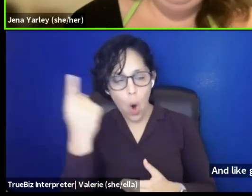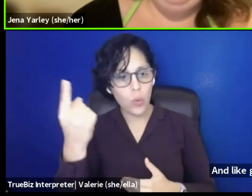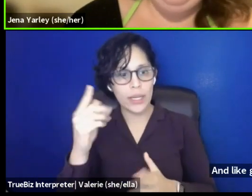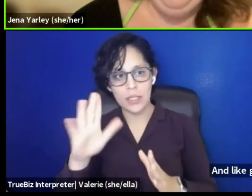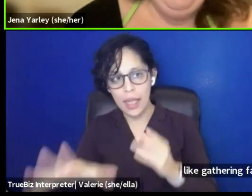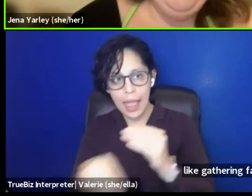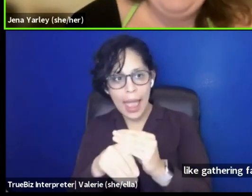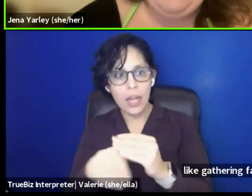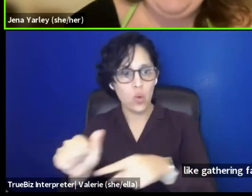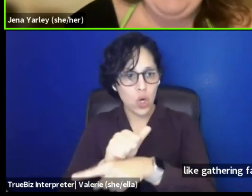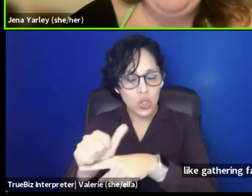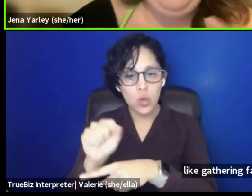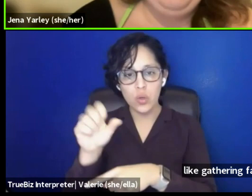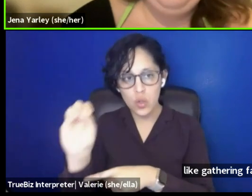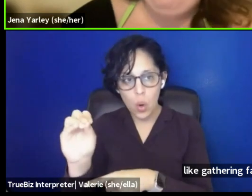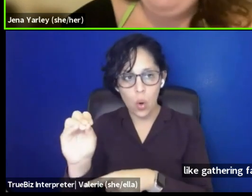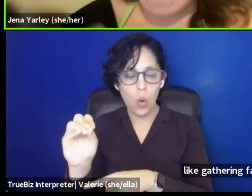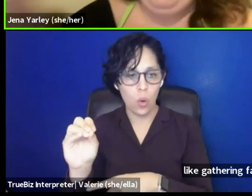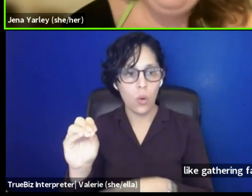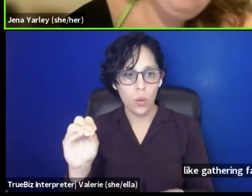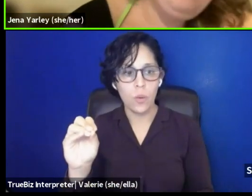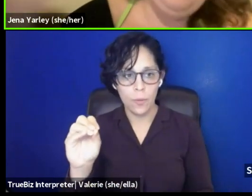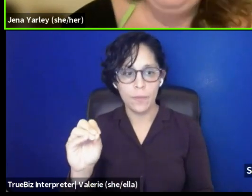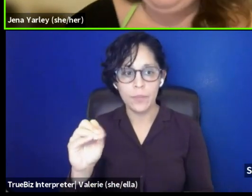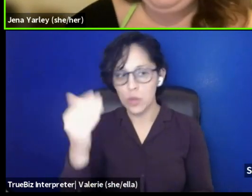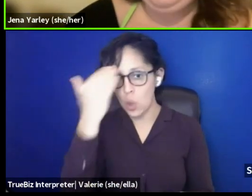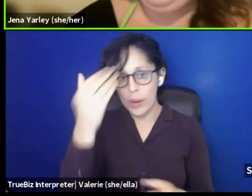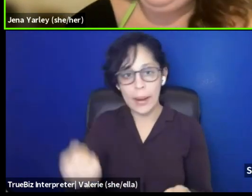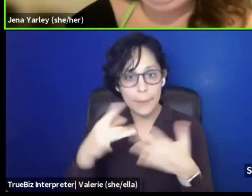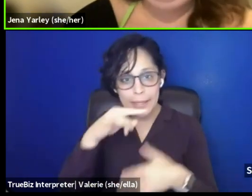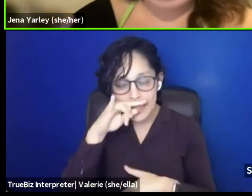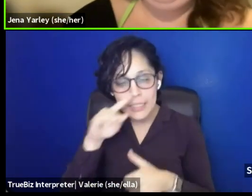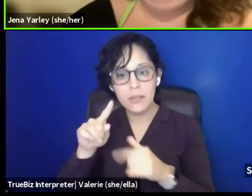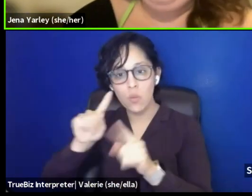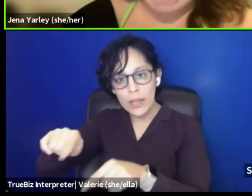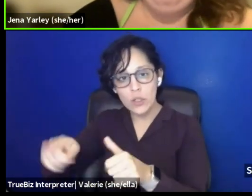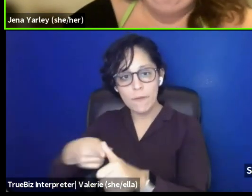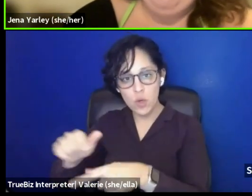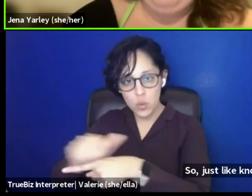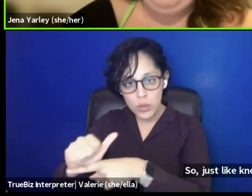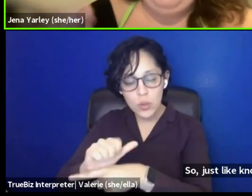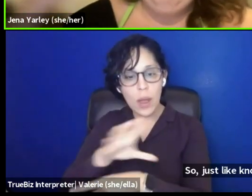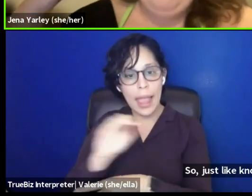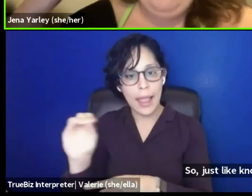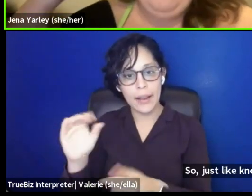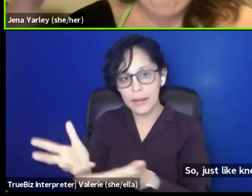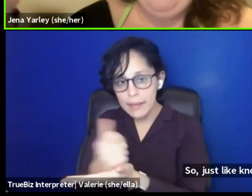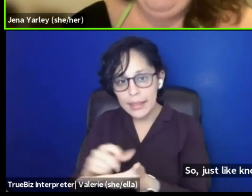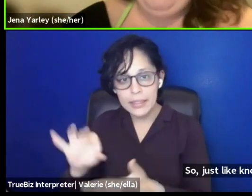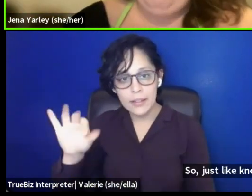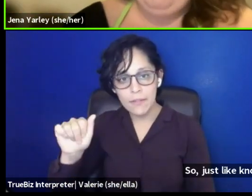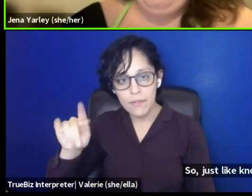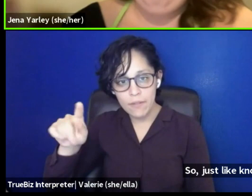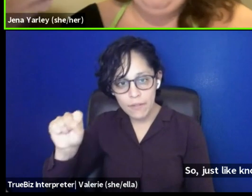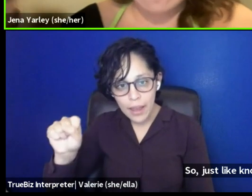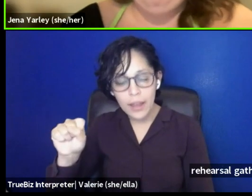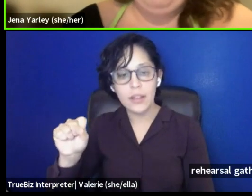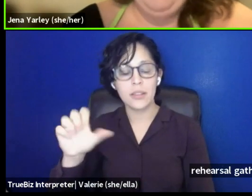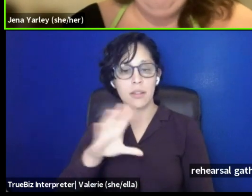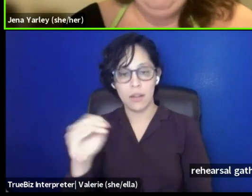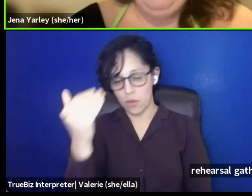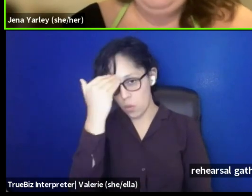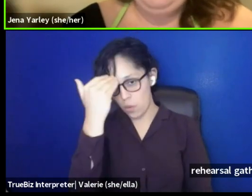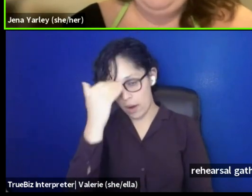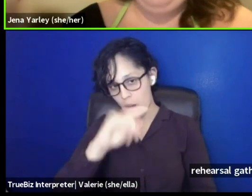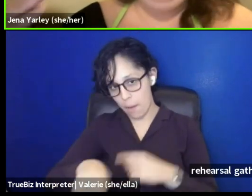Um, so just like knowing how many kids were at the first rehearsal, um, gathering facts like that, being aware, like that